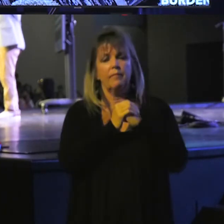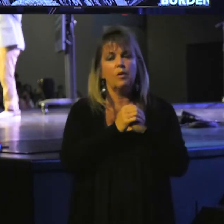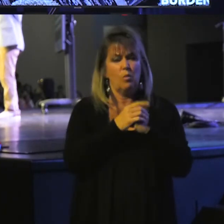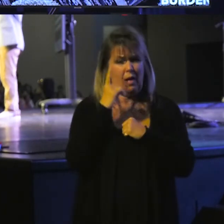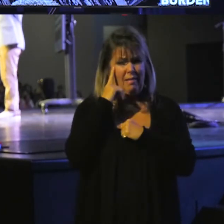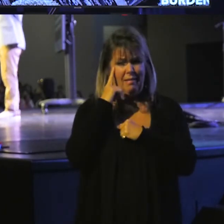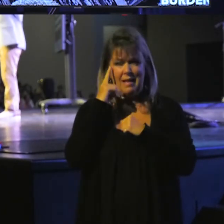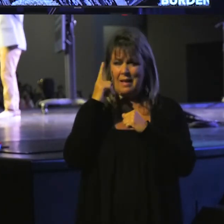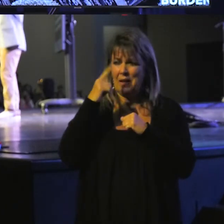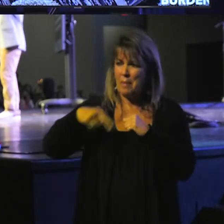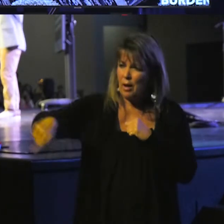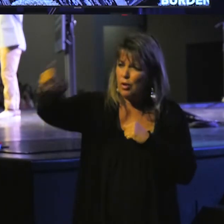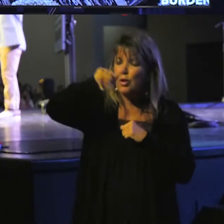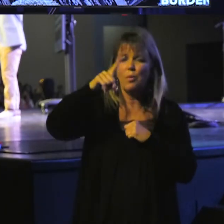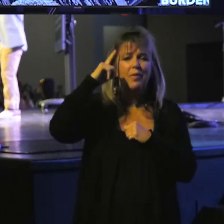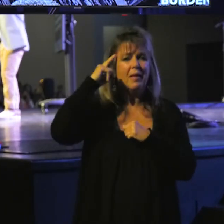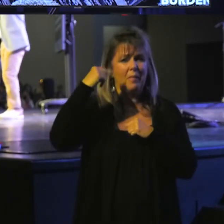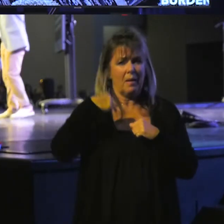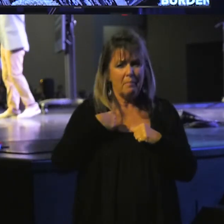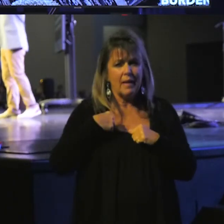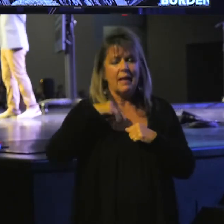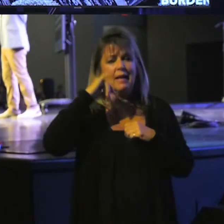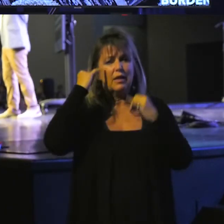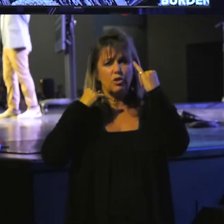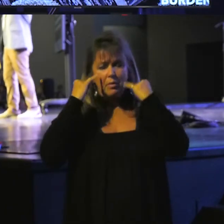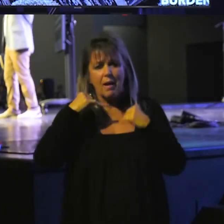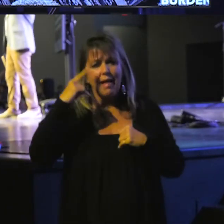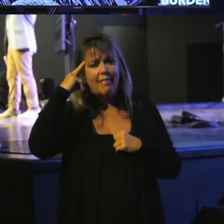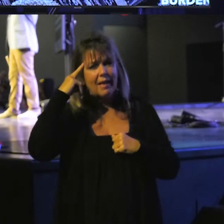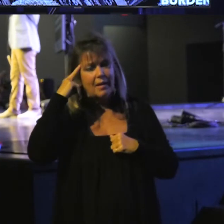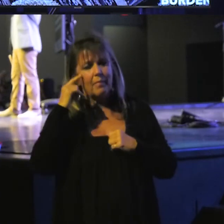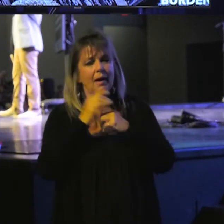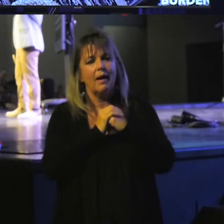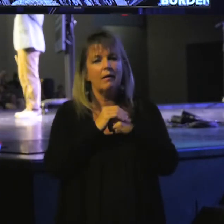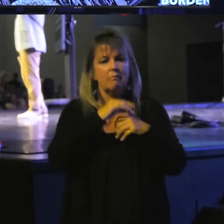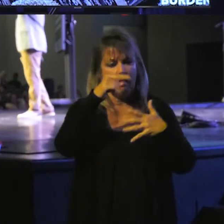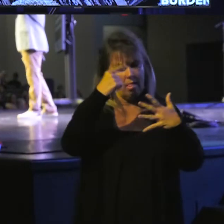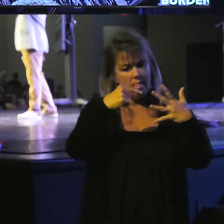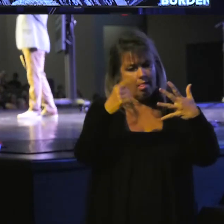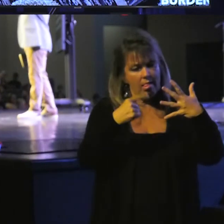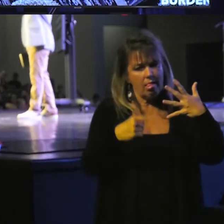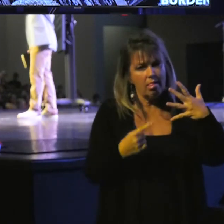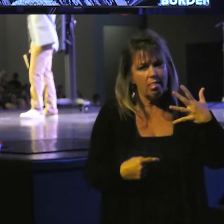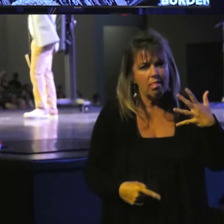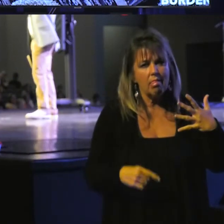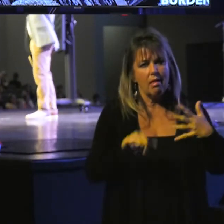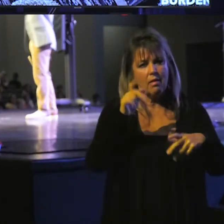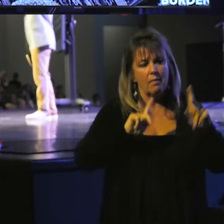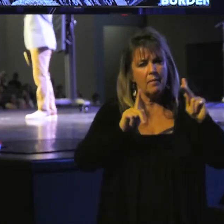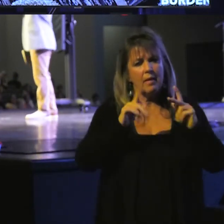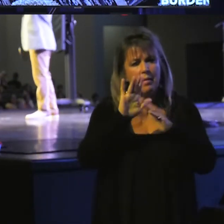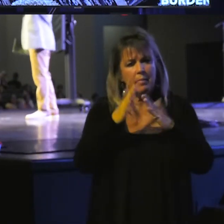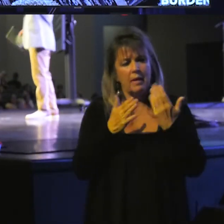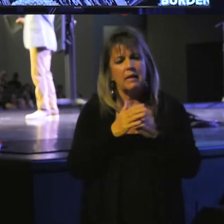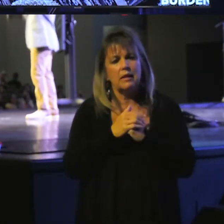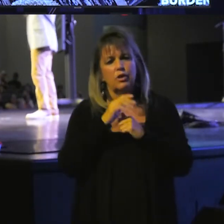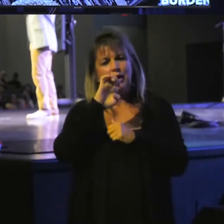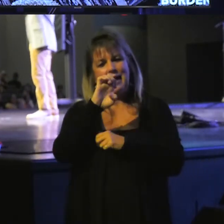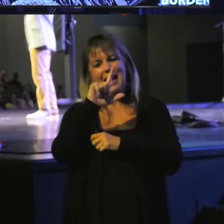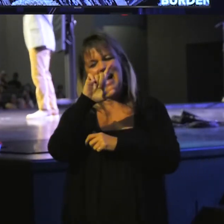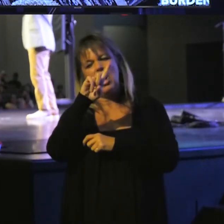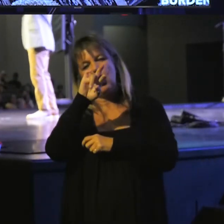think about you, and I think about me, and I think about Jeremiah, and I think about Ahiakam, and I think about Uriah, and I think about those certain elders,